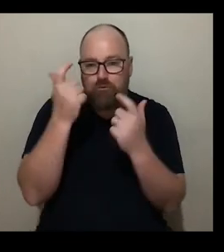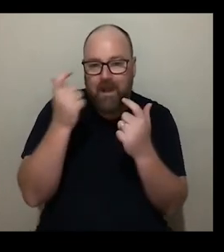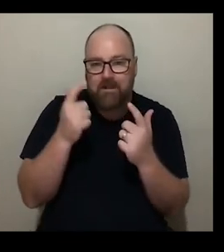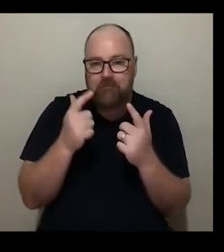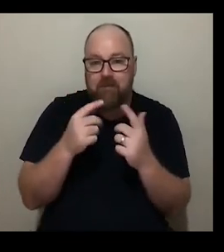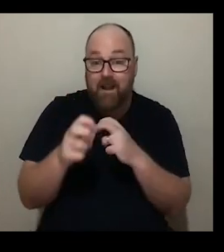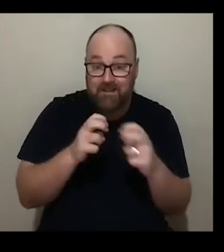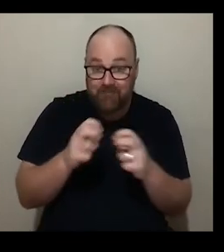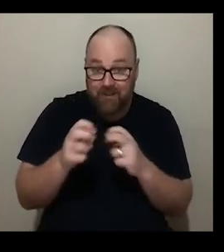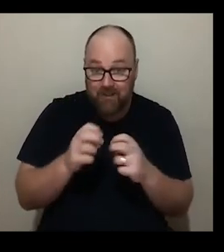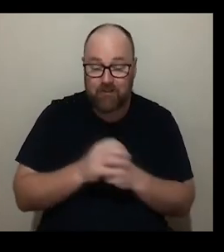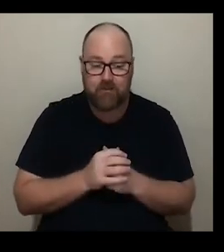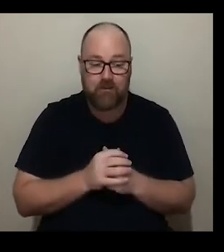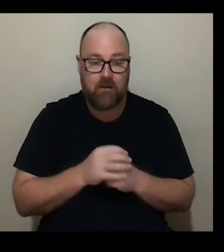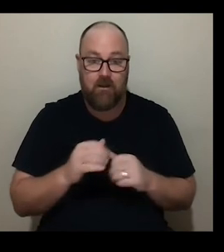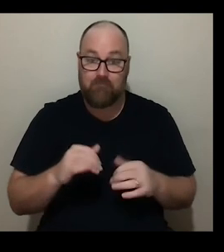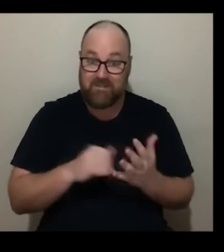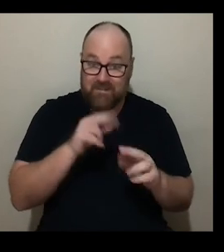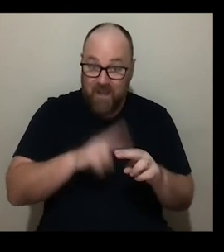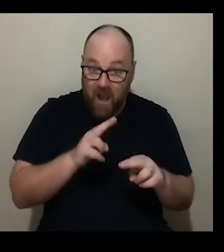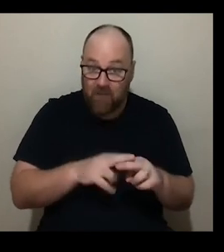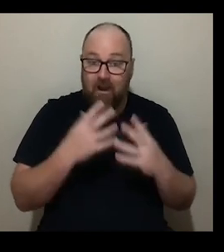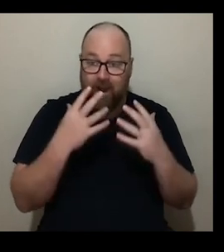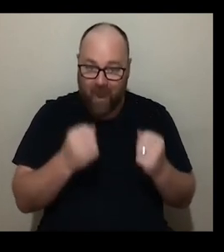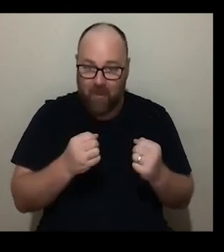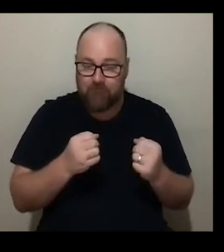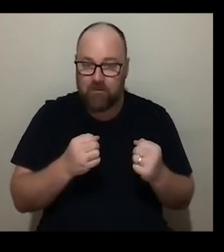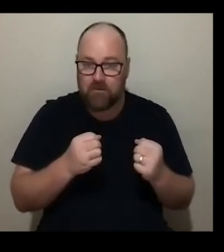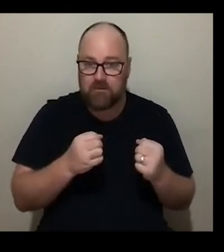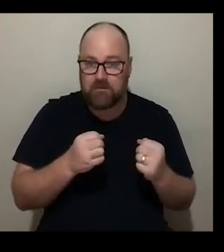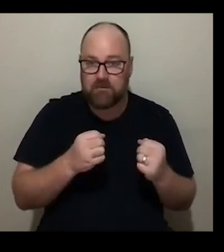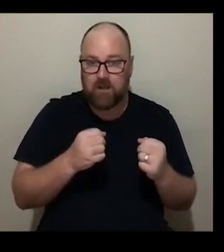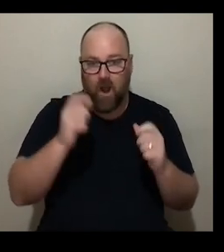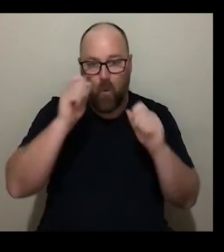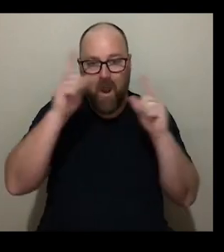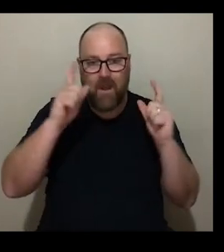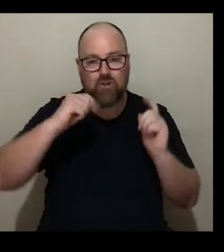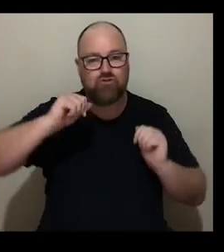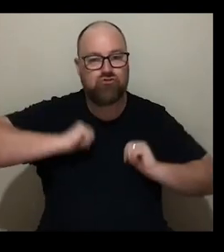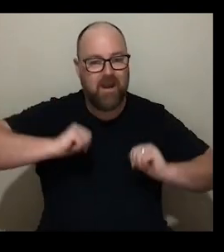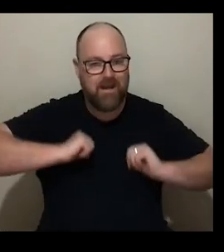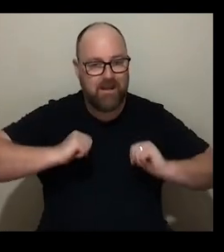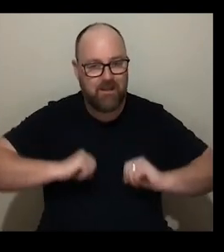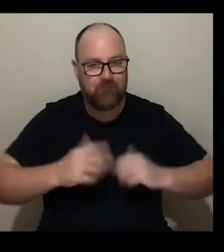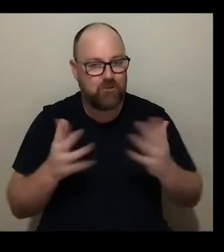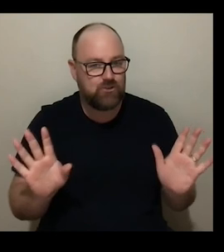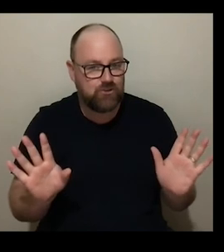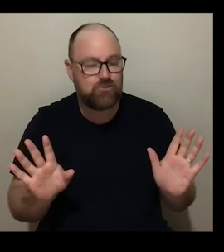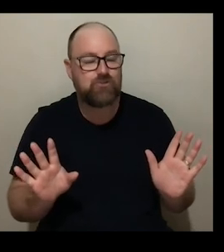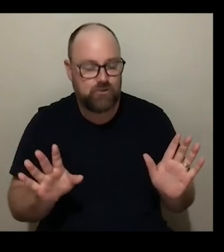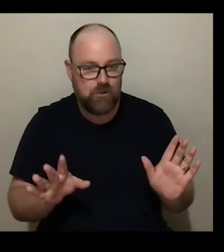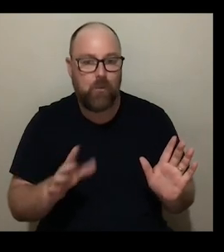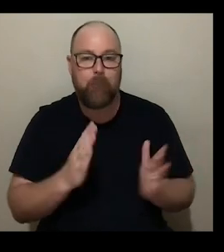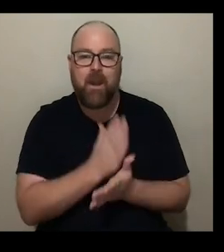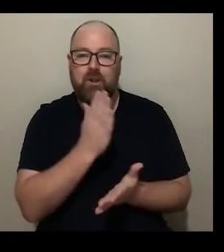by its staff by a team of visitor assistants who have had neurodivergence awareness training um we make